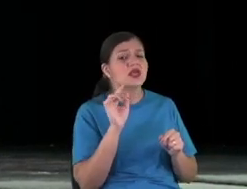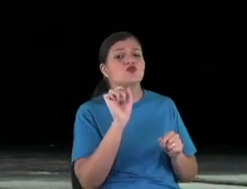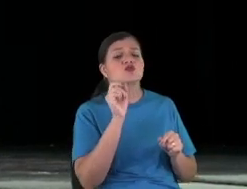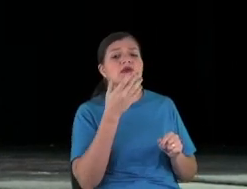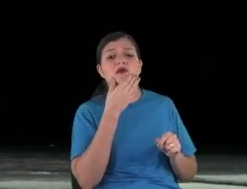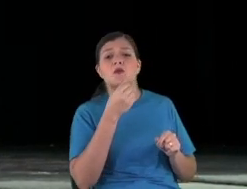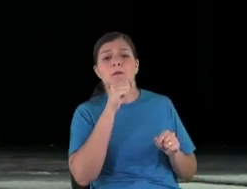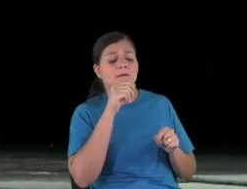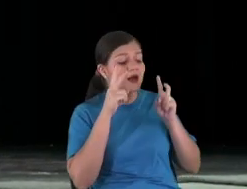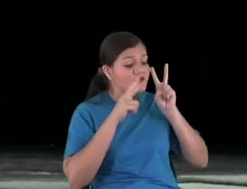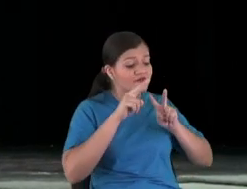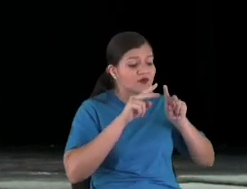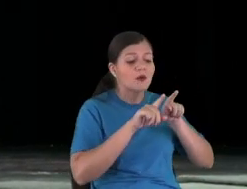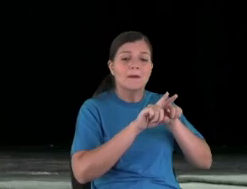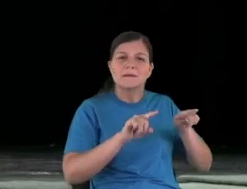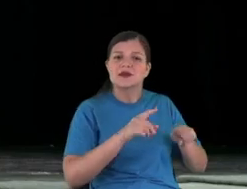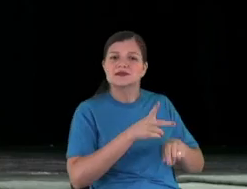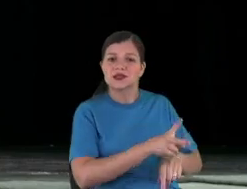what he saw.